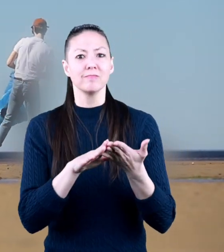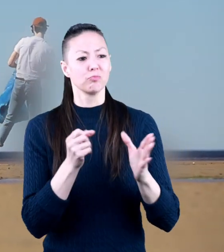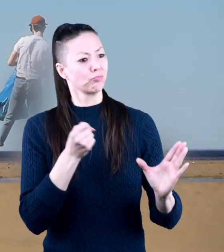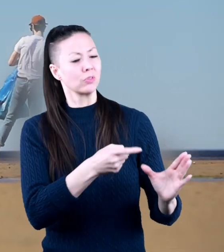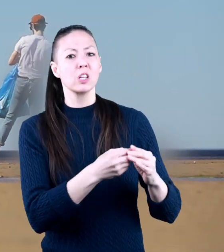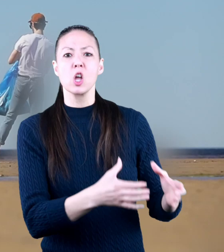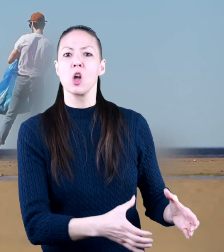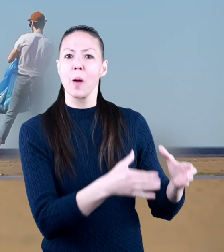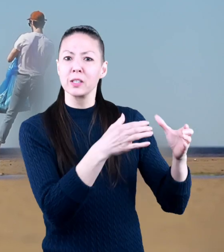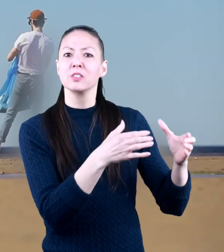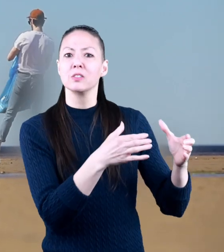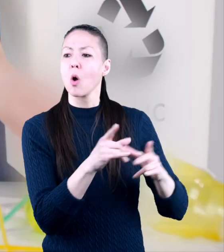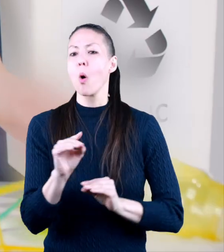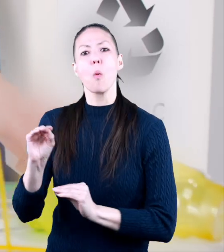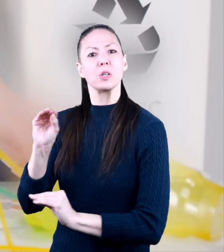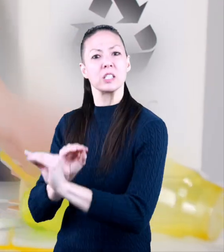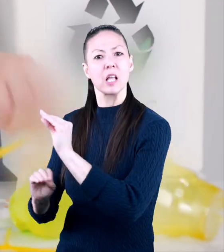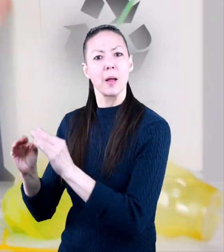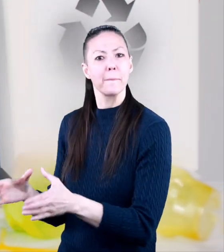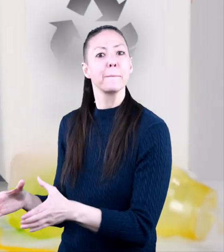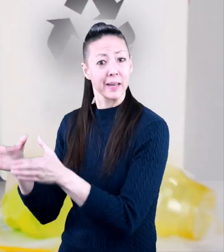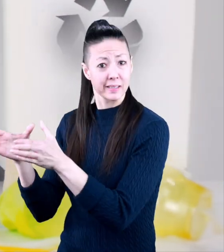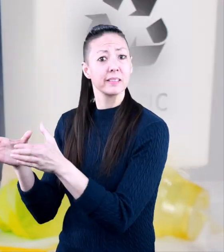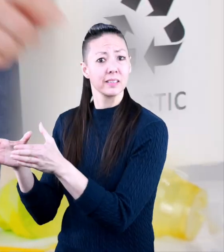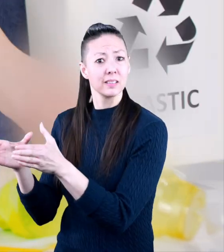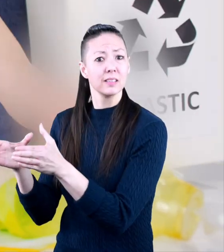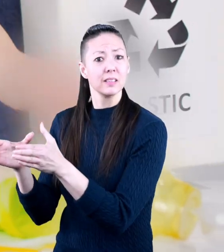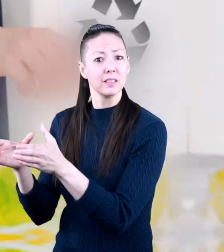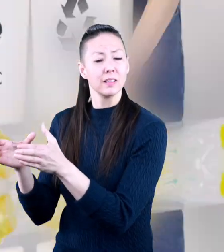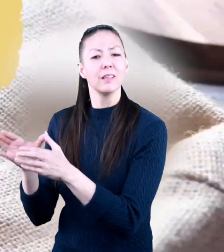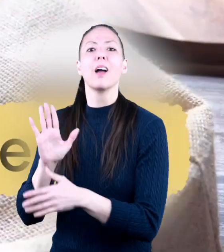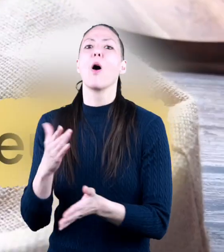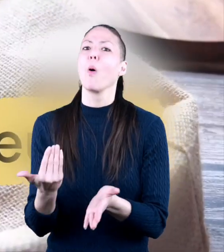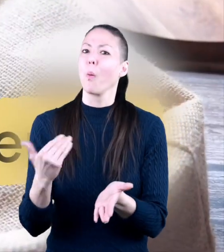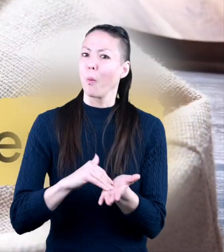into a garbage can or a recycling bin